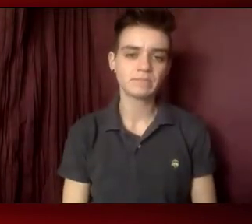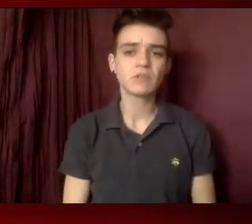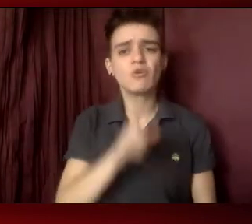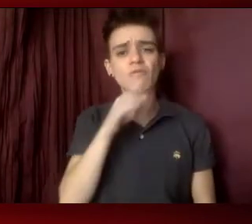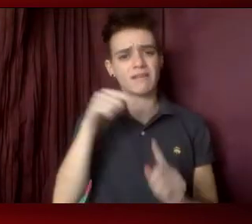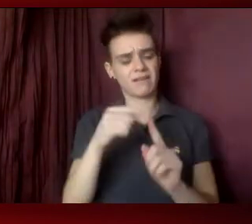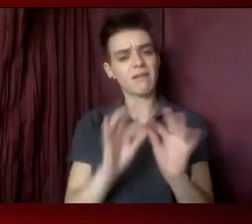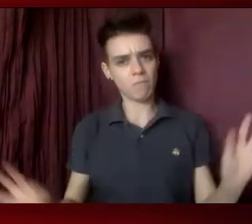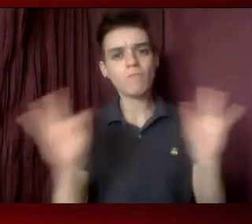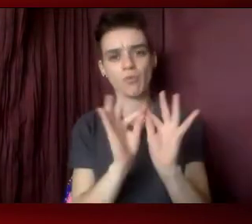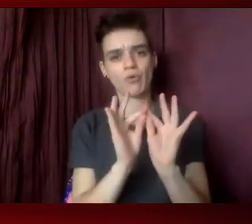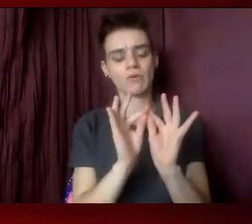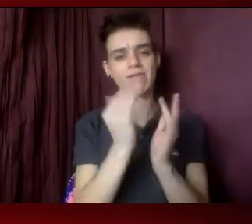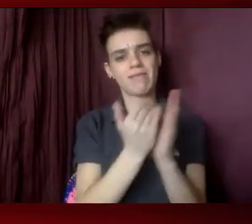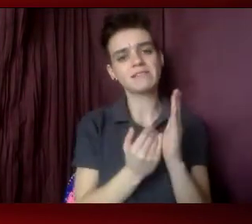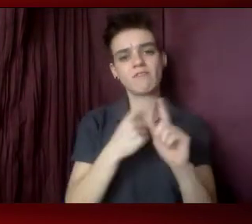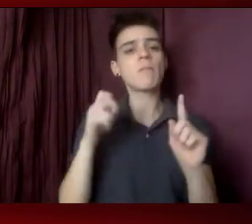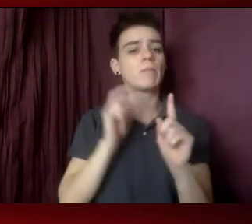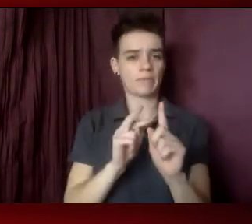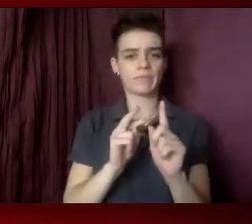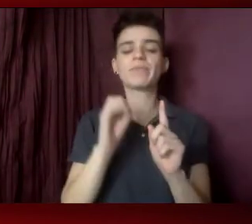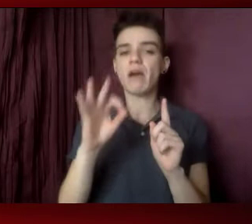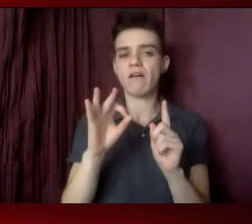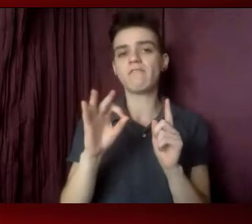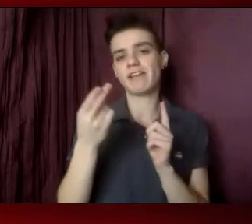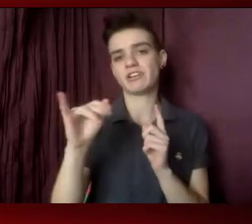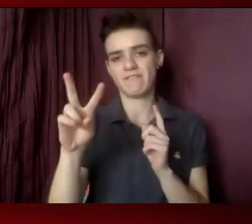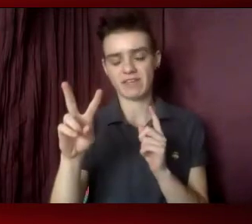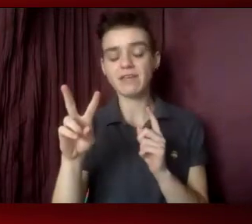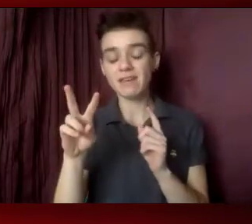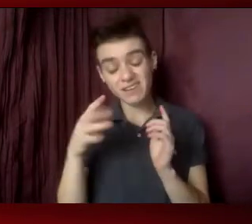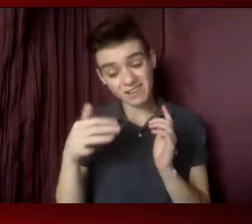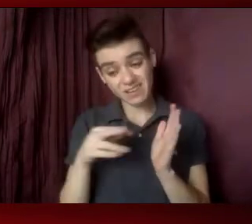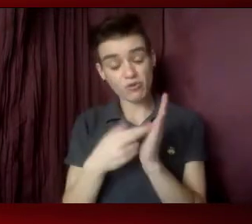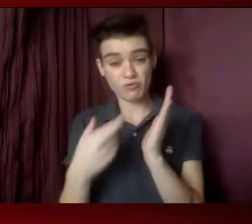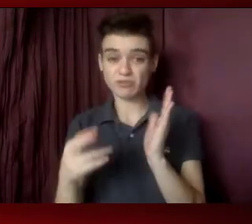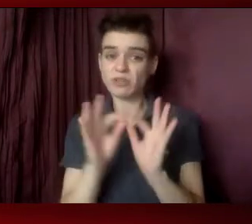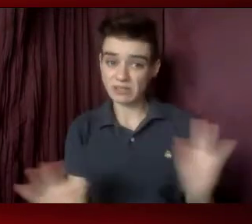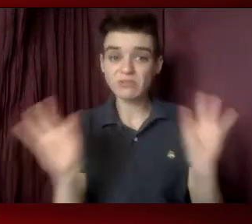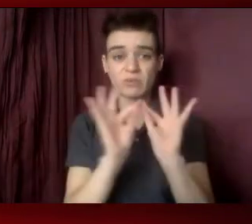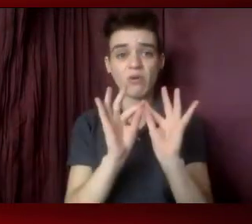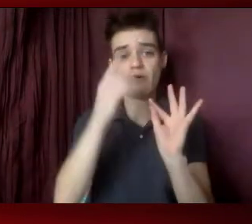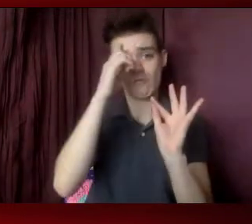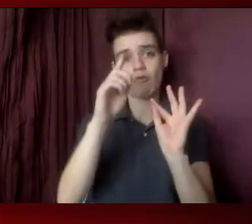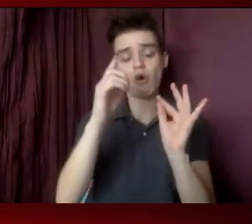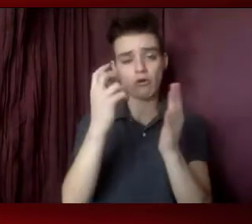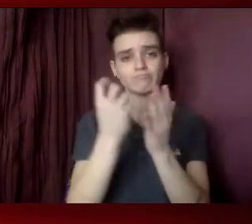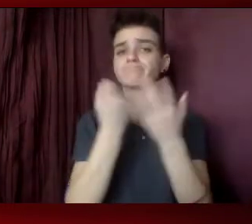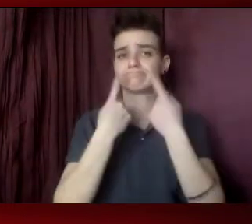lesson from the perspective of ending the HIV epidemic is that resources are critical to be able to achieve the goal.